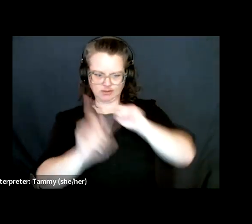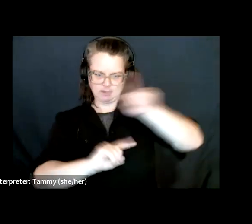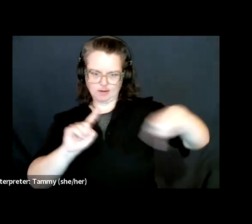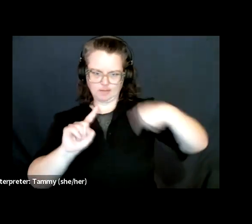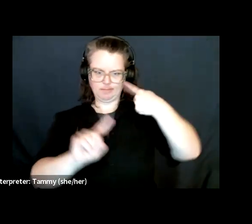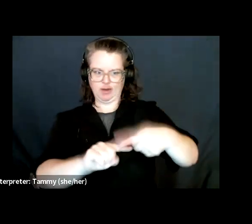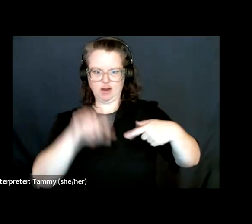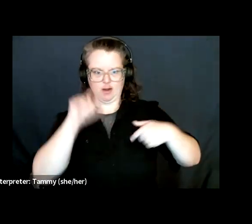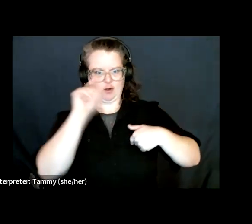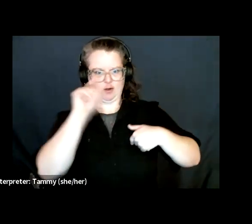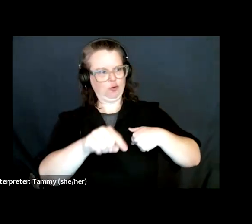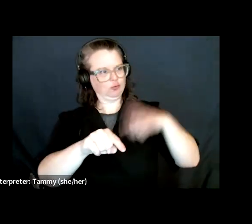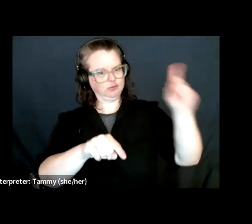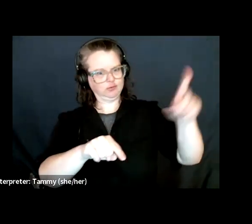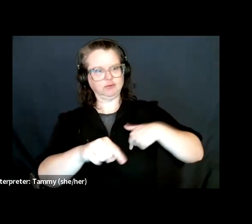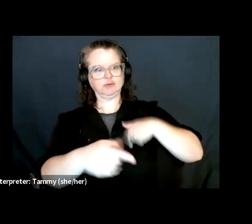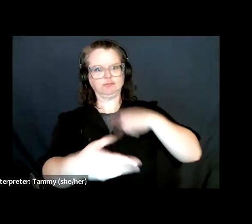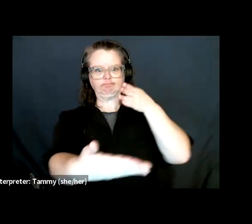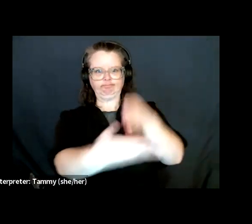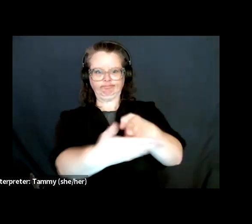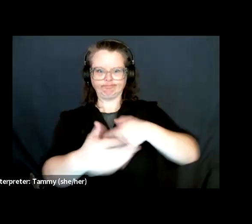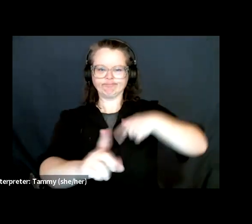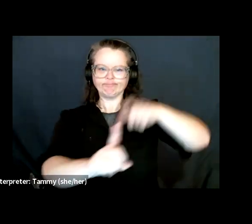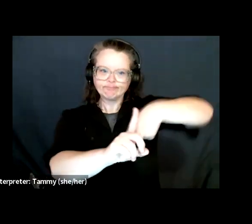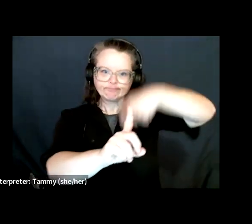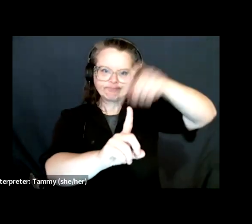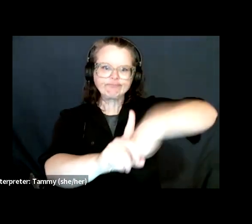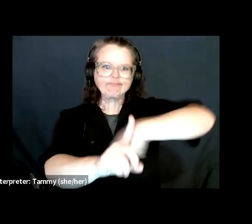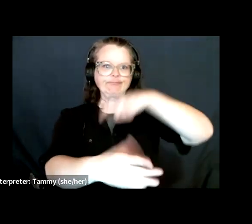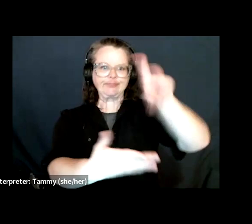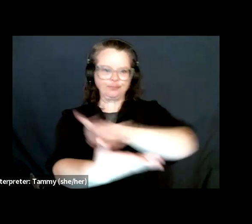code hyphen of hyphen conduct.